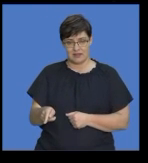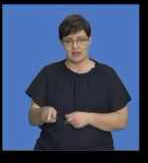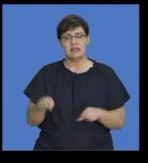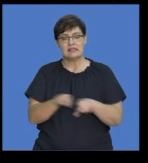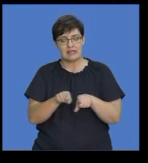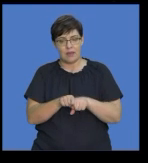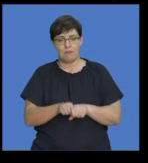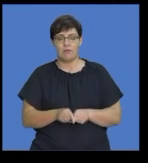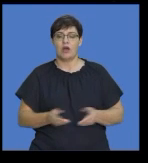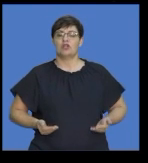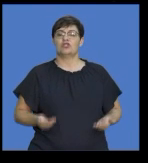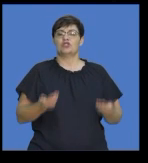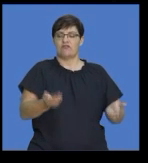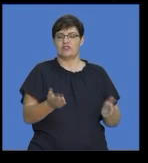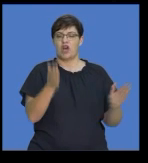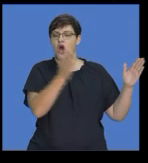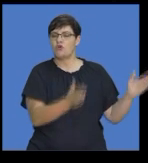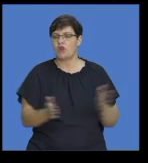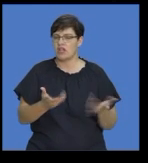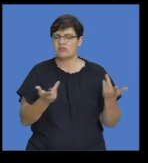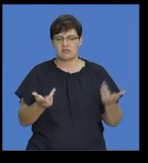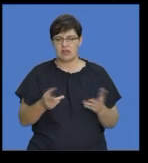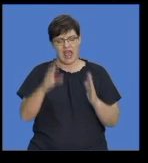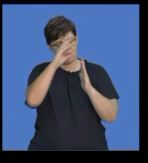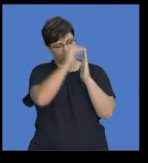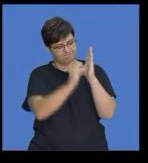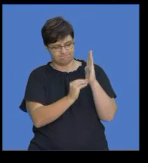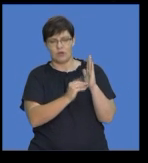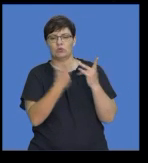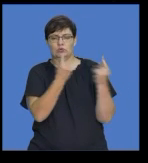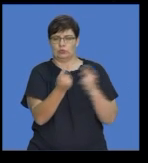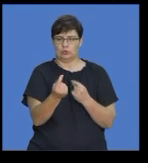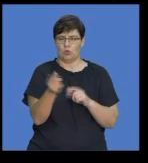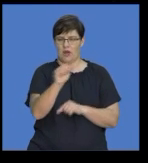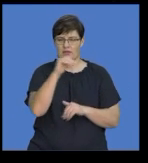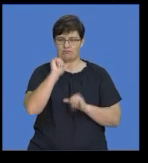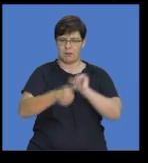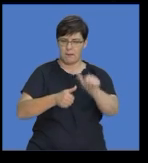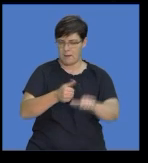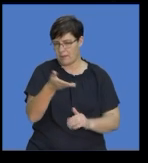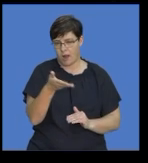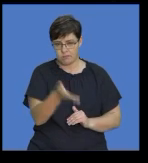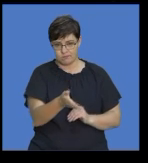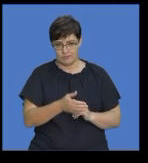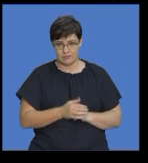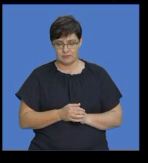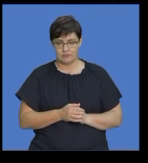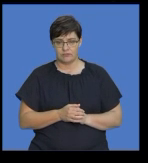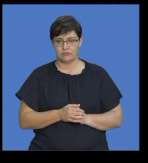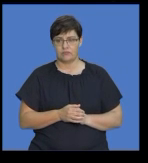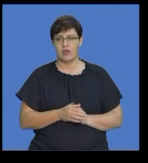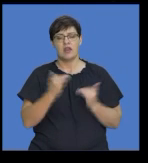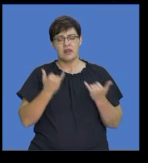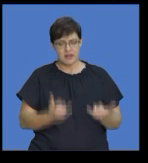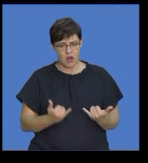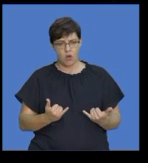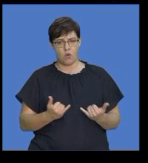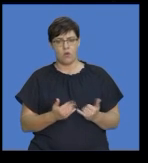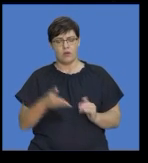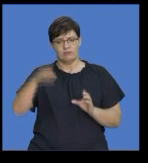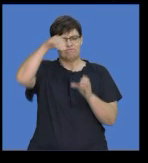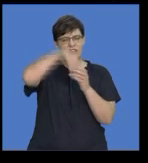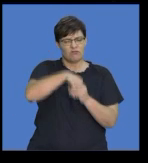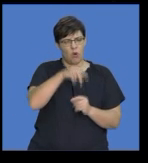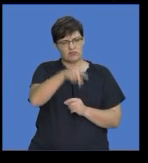services. So, the funeral arrangements could go in there as well. Now, then, so let's go on to look at exactly what must be